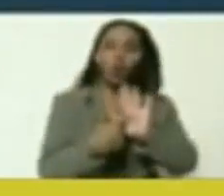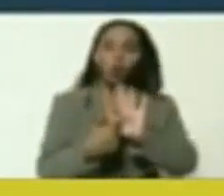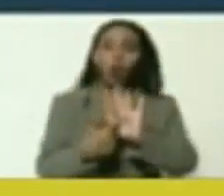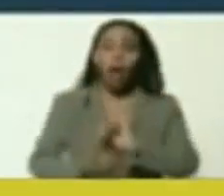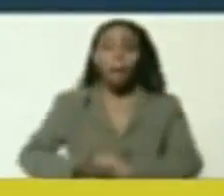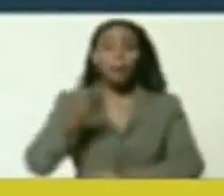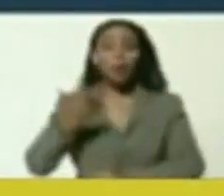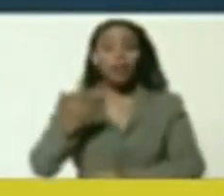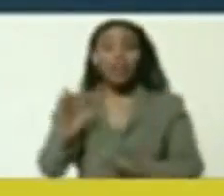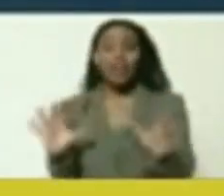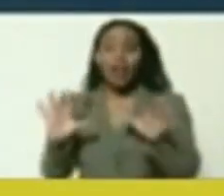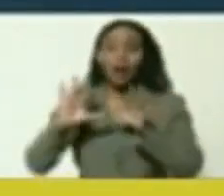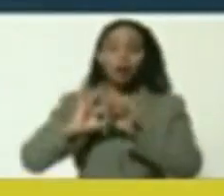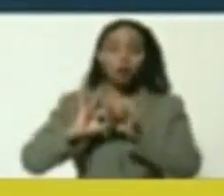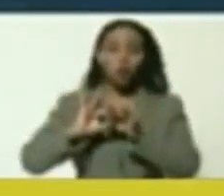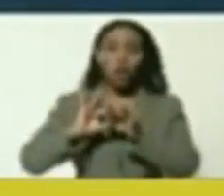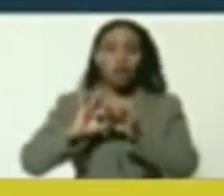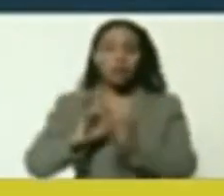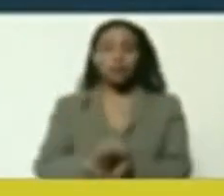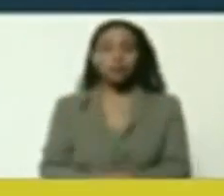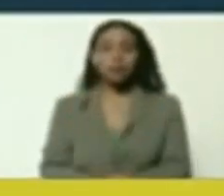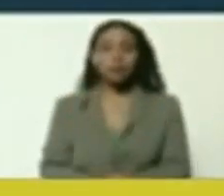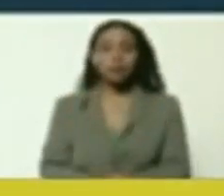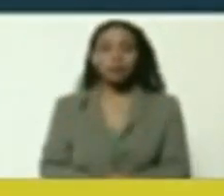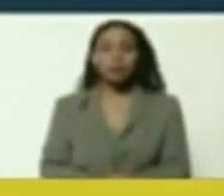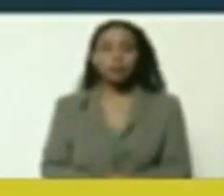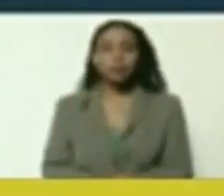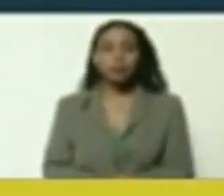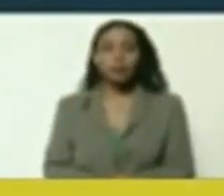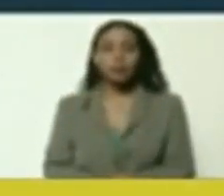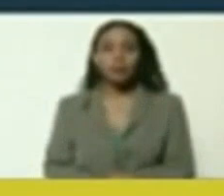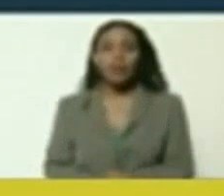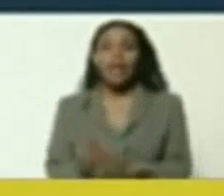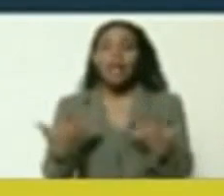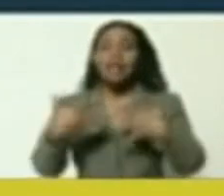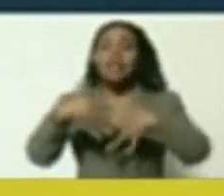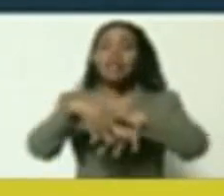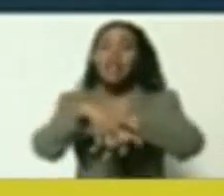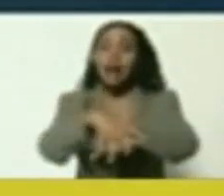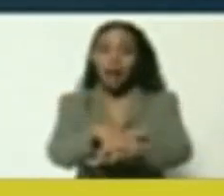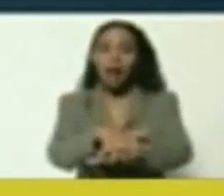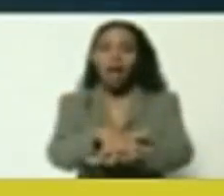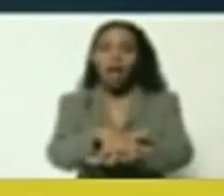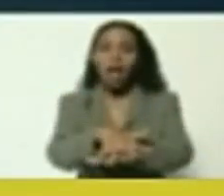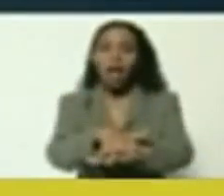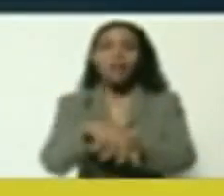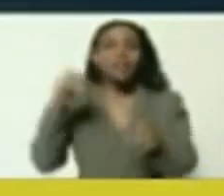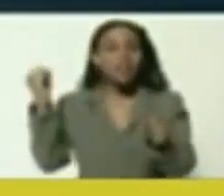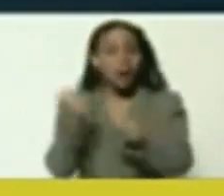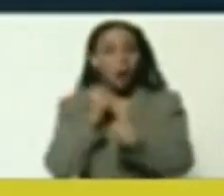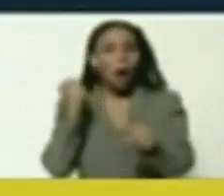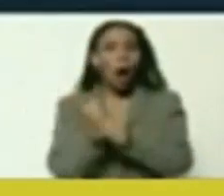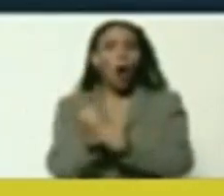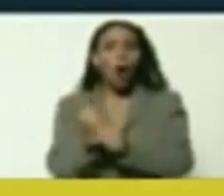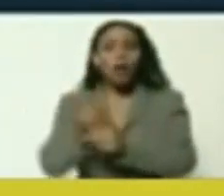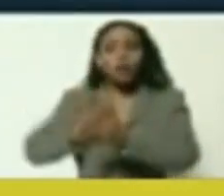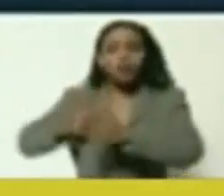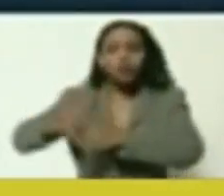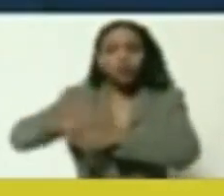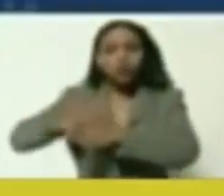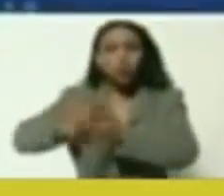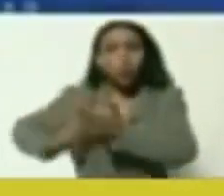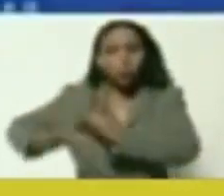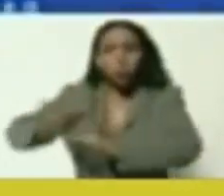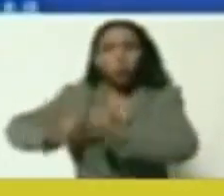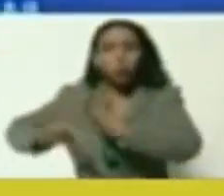That shows how vital are the relationships between Russia and Venezuela, the integral